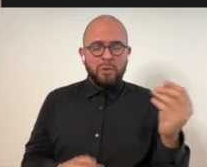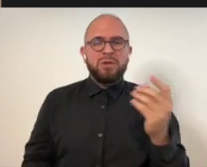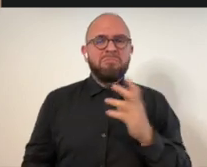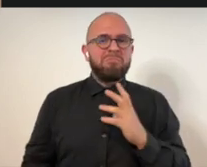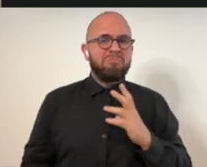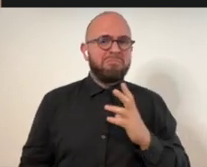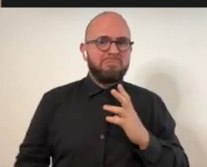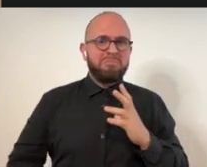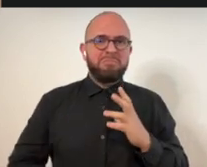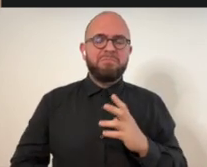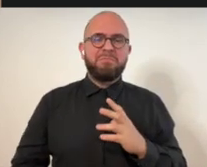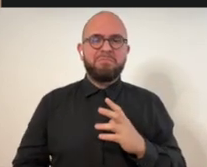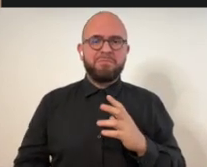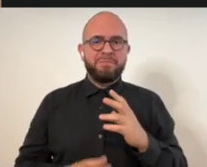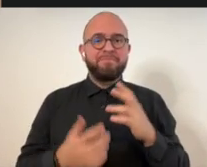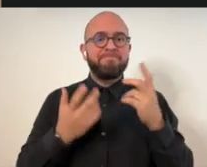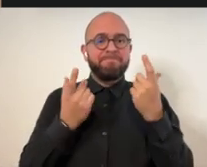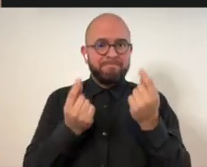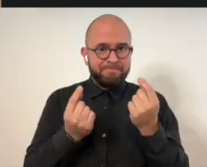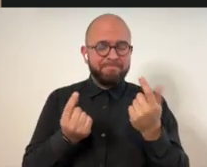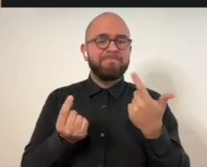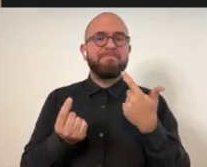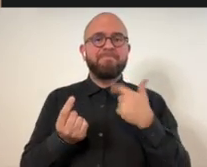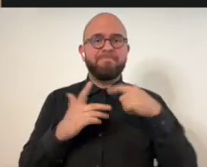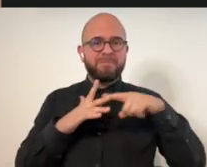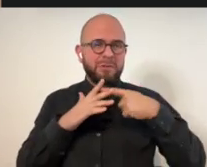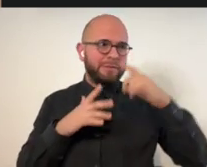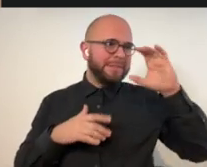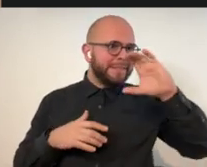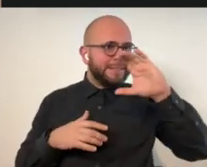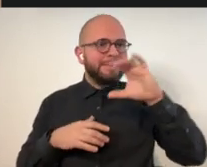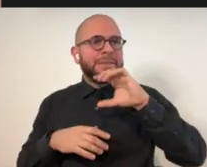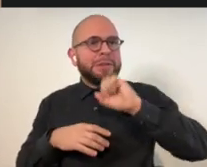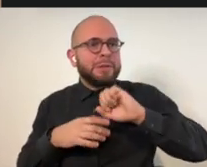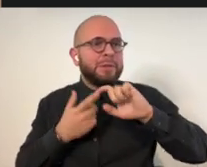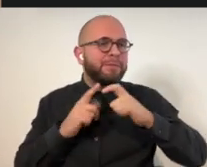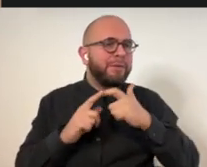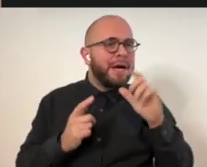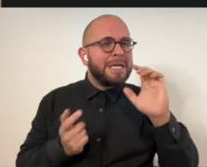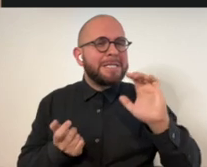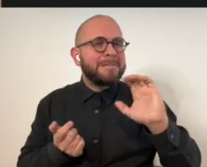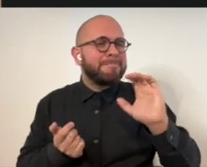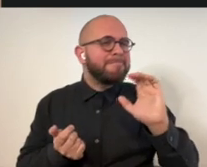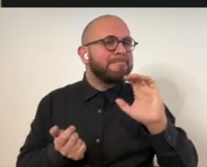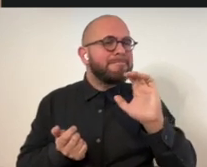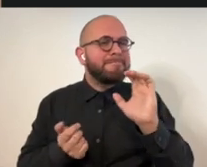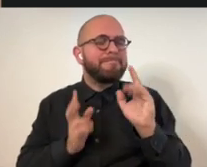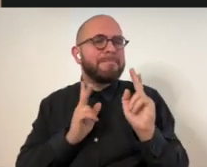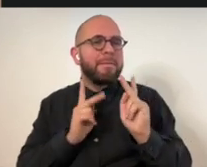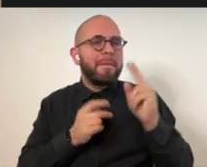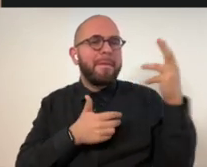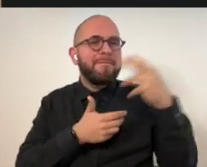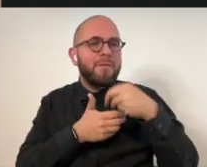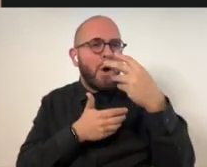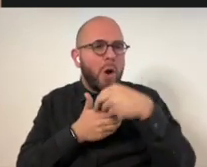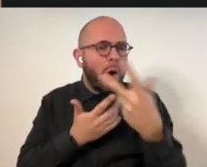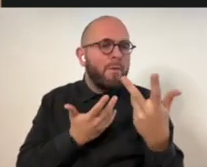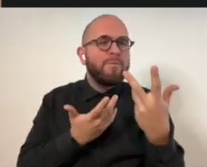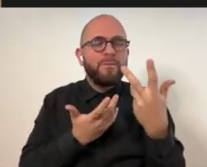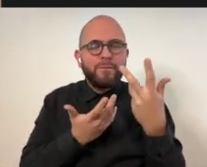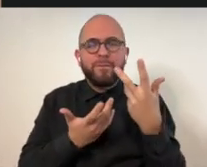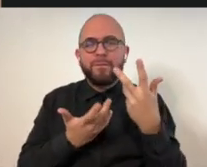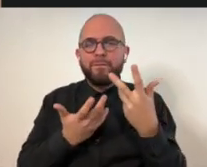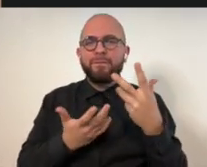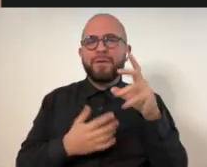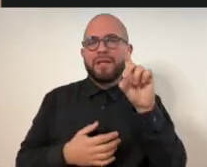me where he was going and what he was doing. So I did. And of course, I started looking, you know, for